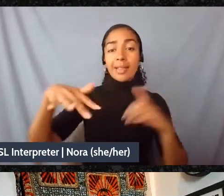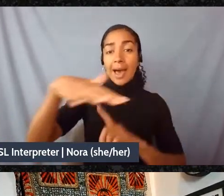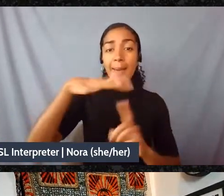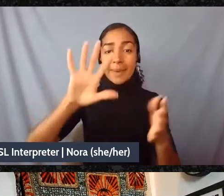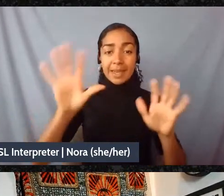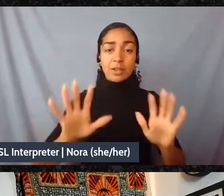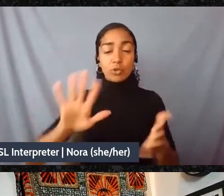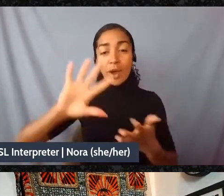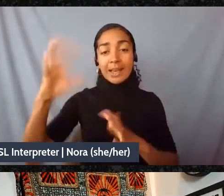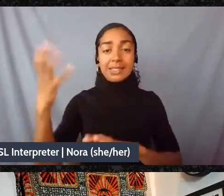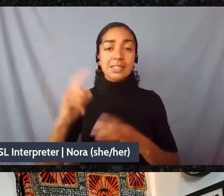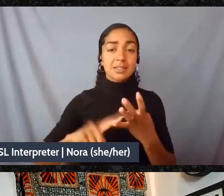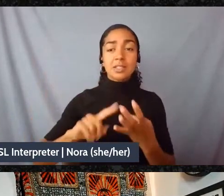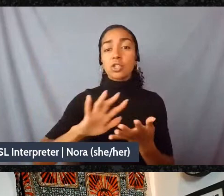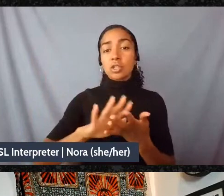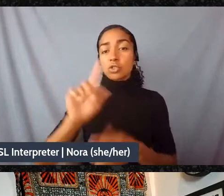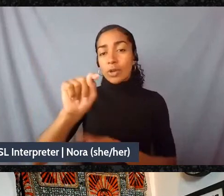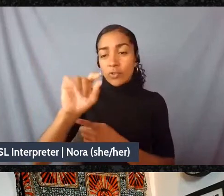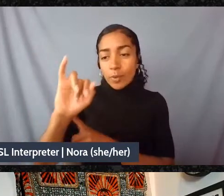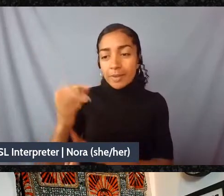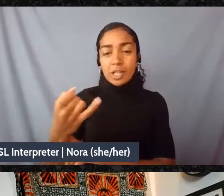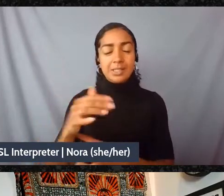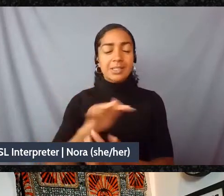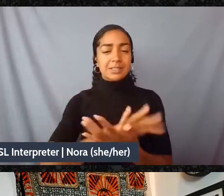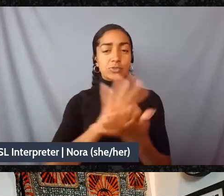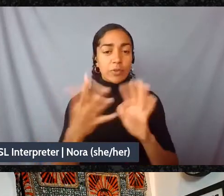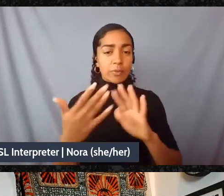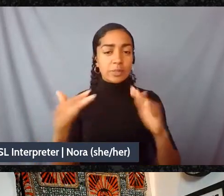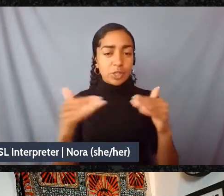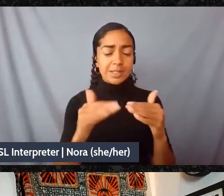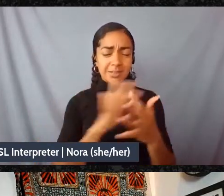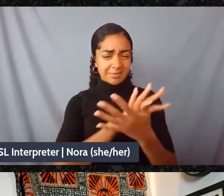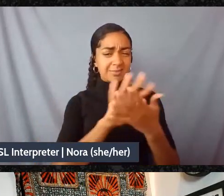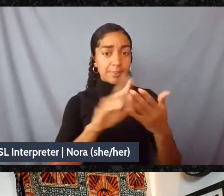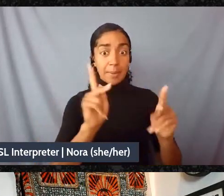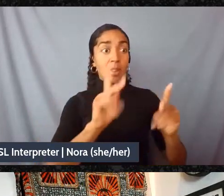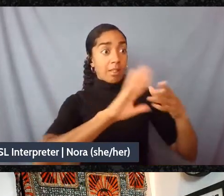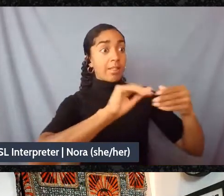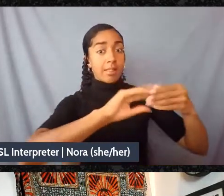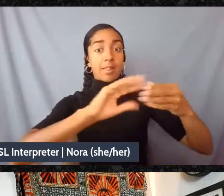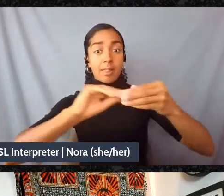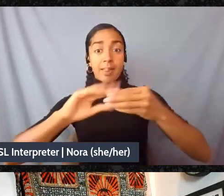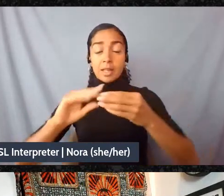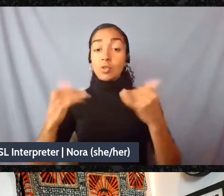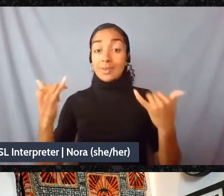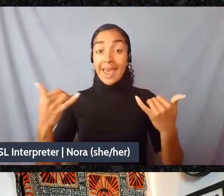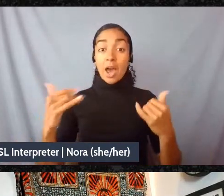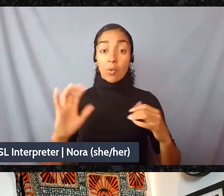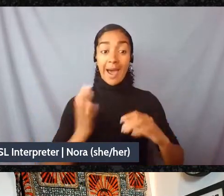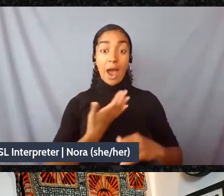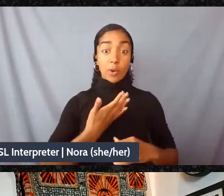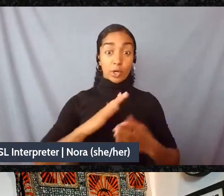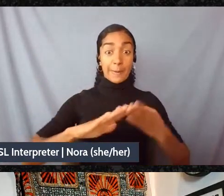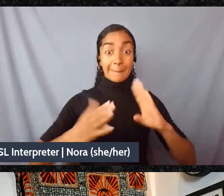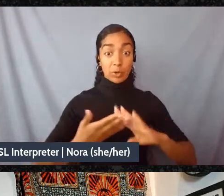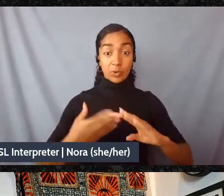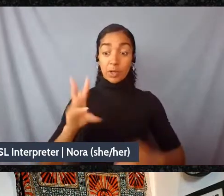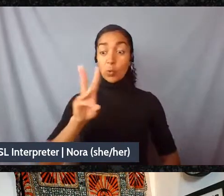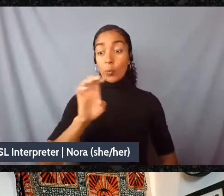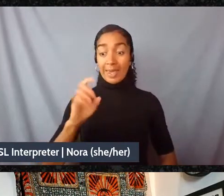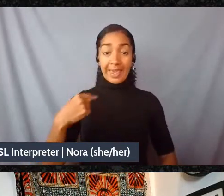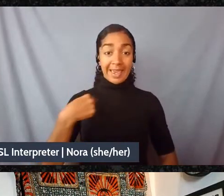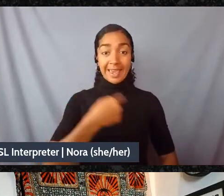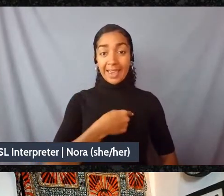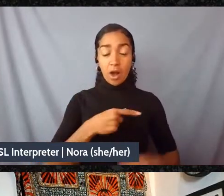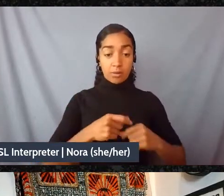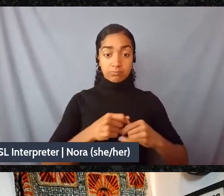think one of the big next steps is how do we make sure that as the we is growing that there's a shared understanding of the